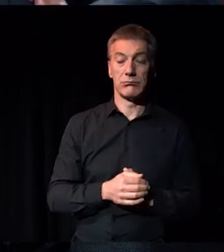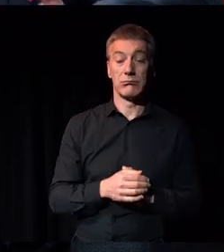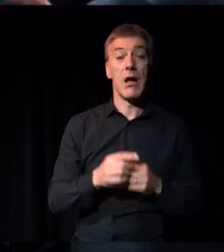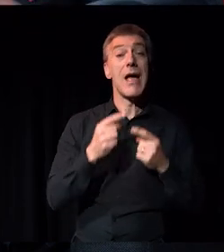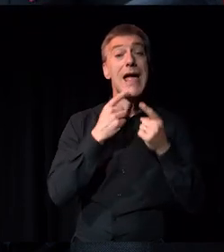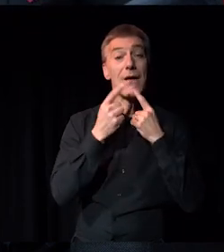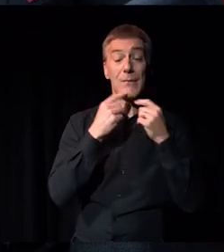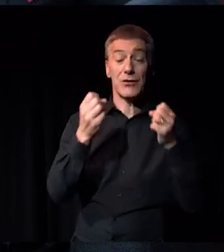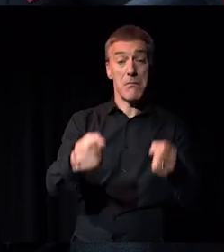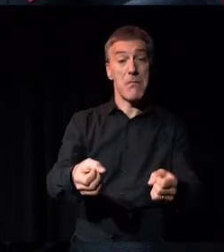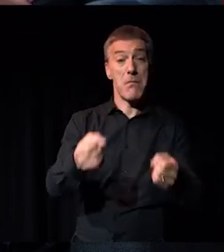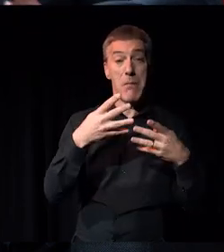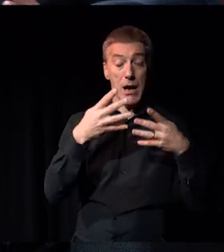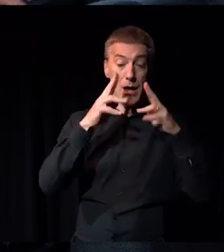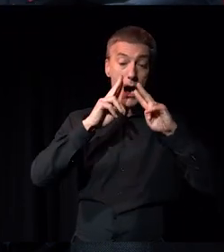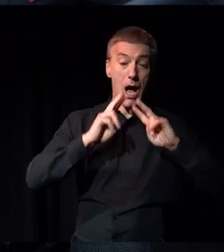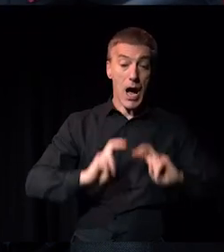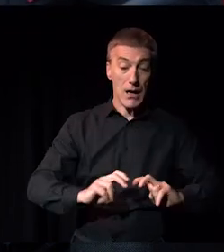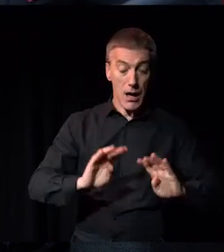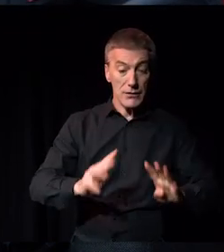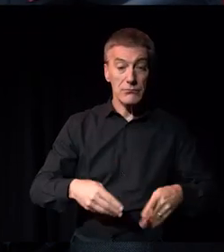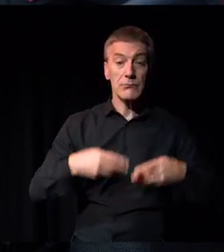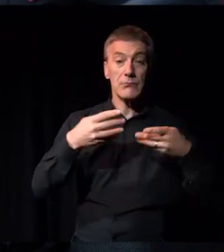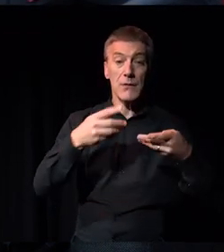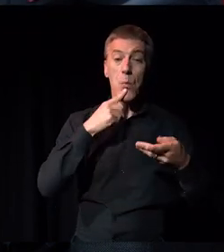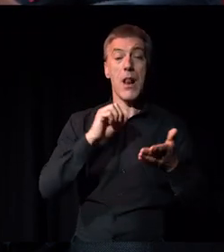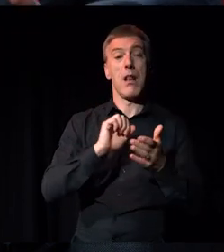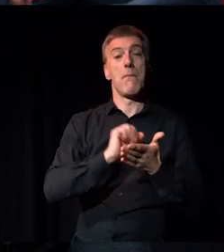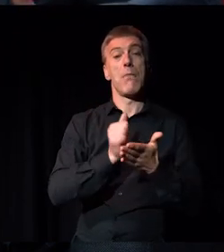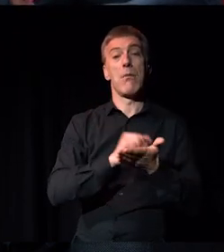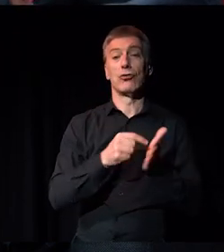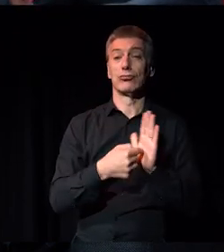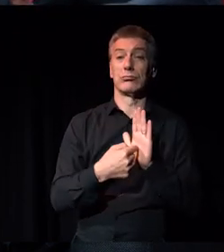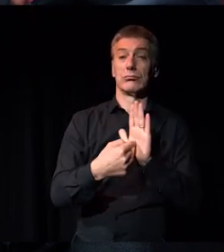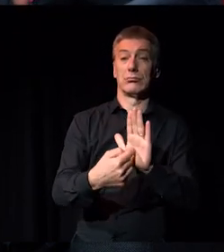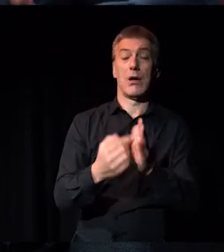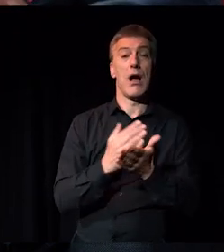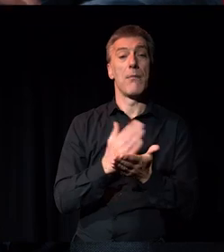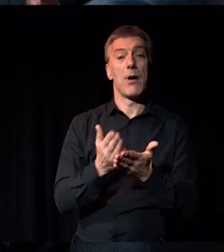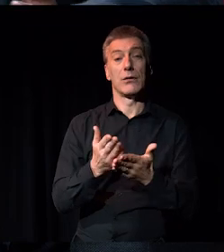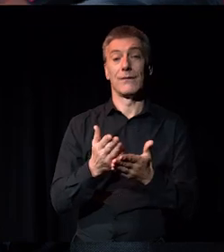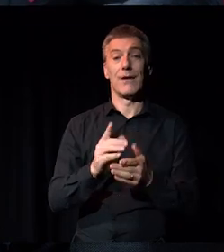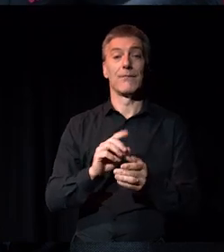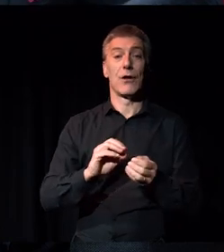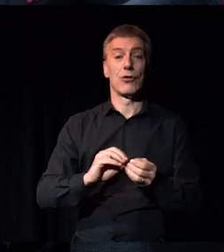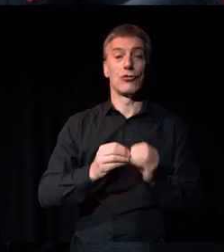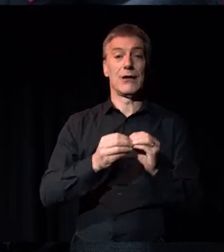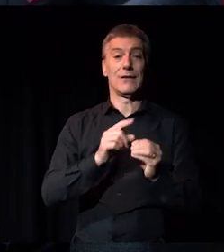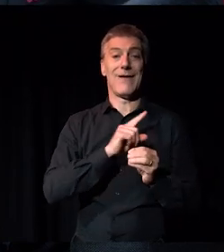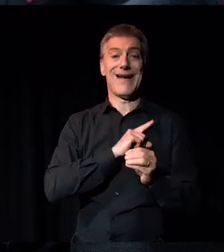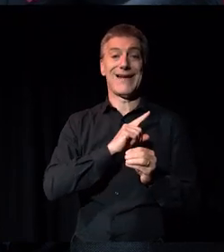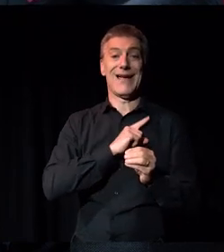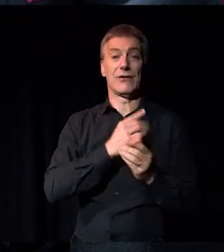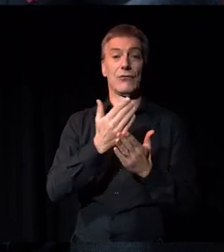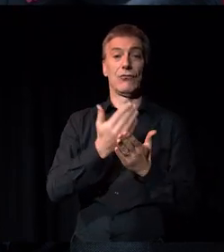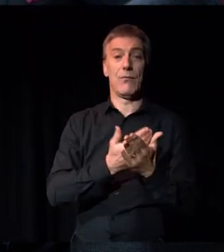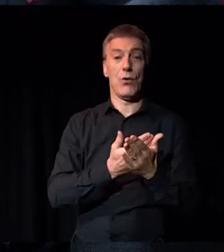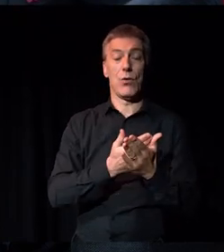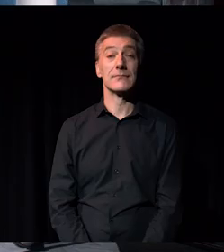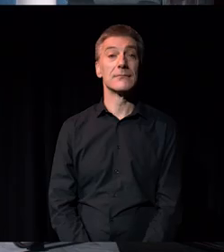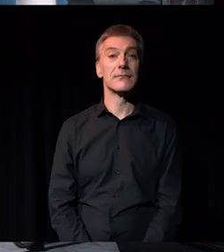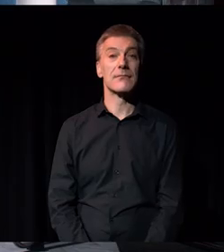it, we'll publish it as part of our next equality diversity in the creative case report, which will be published in early 2021.